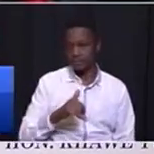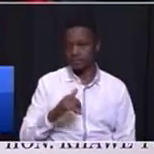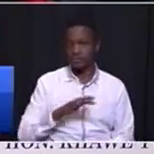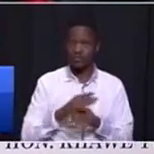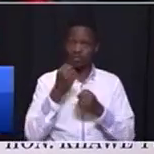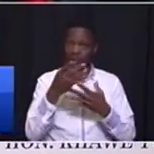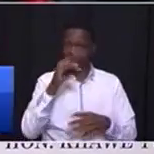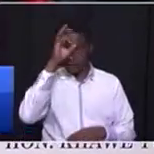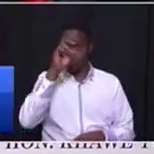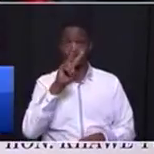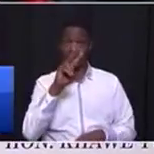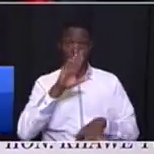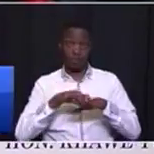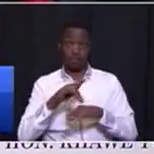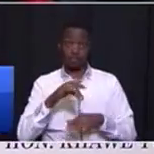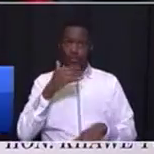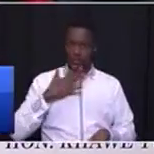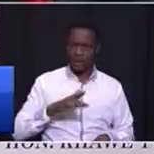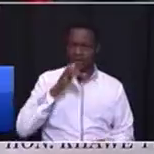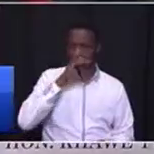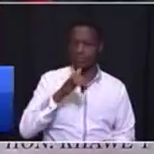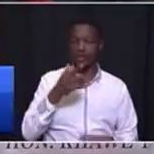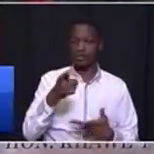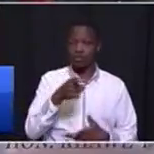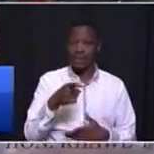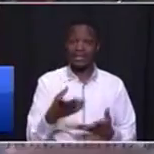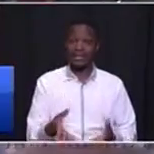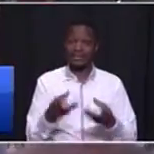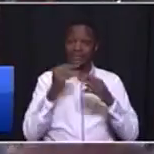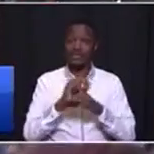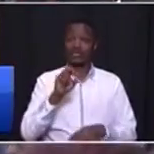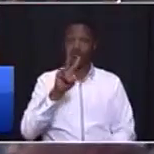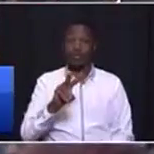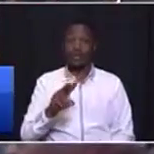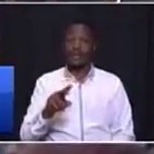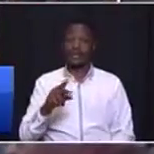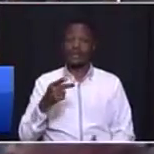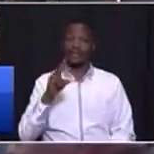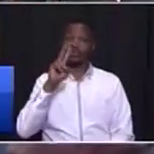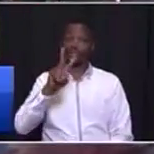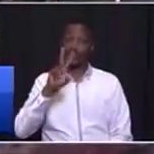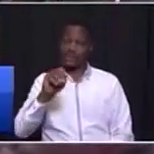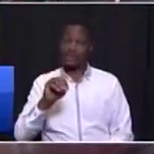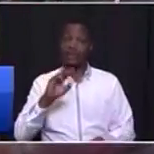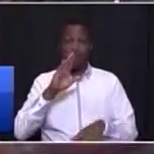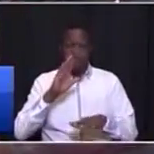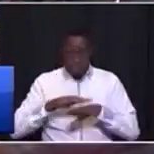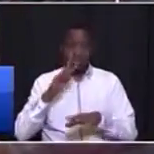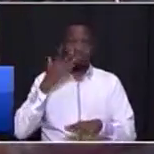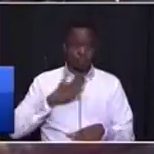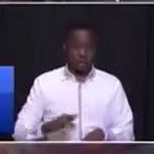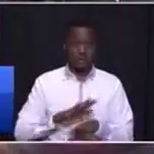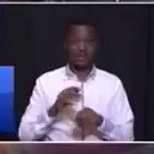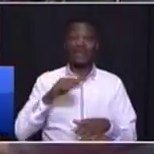20 most wanted criminals. He has arrested 229 most wanted criminals, including